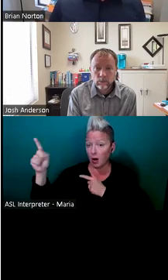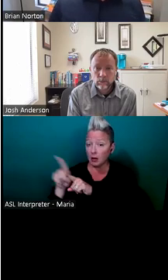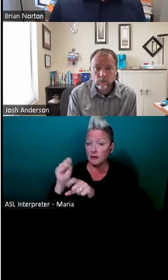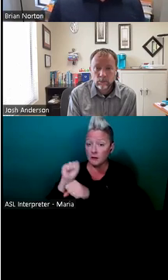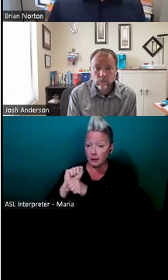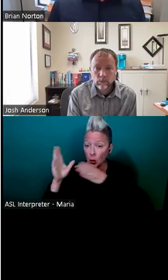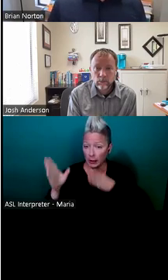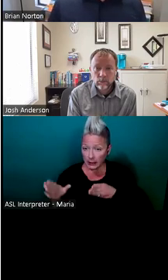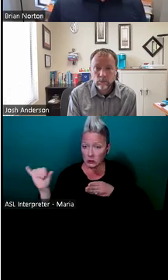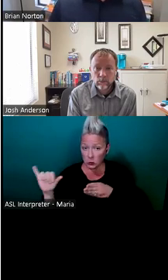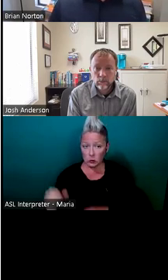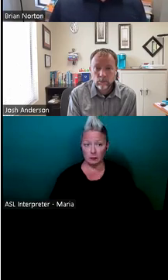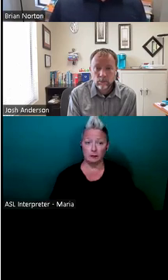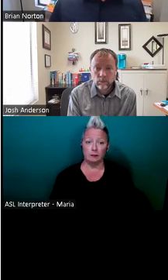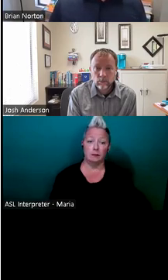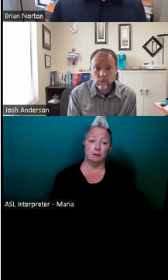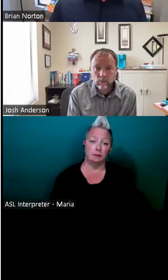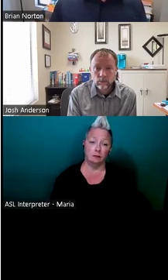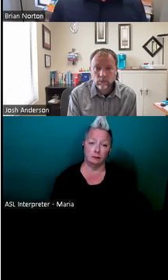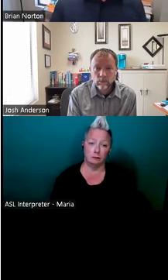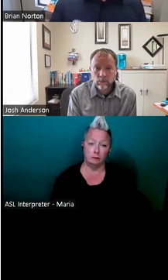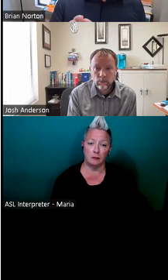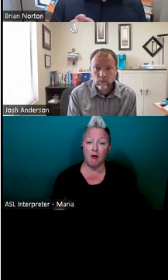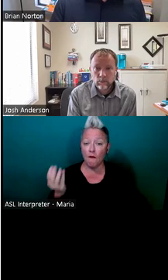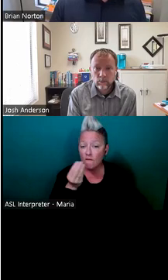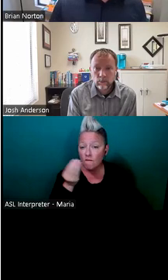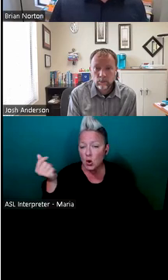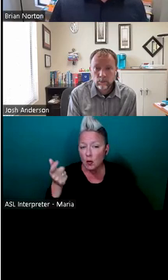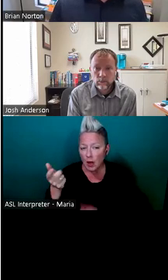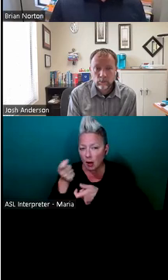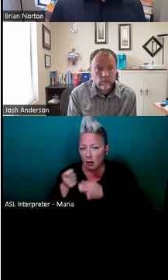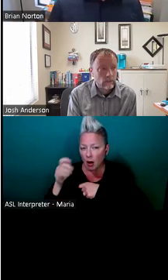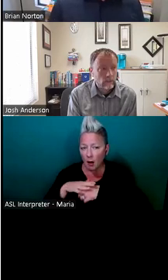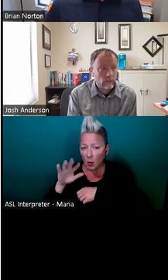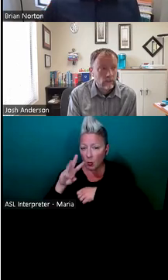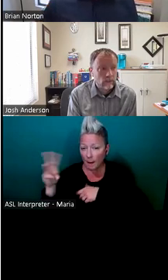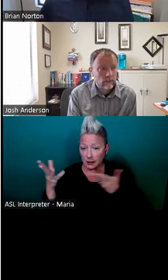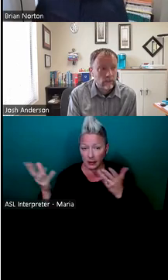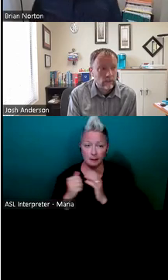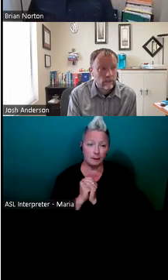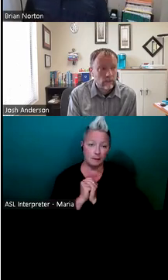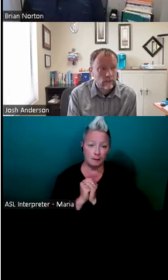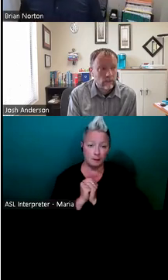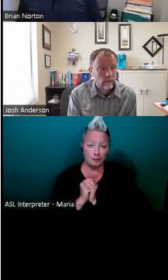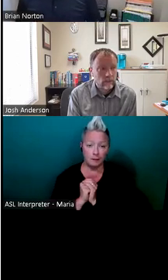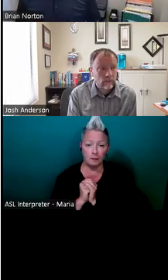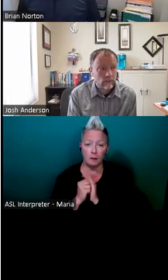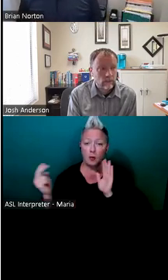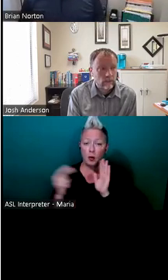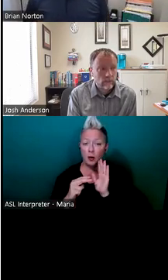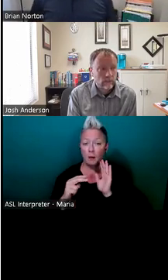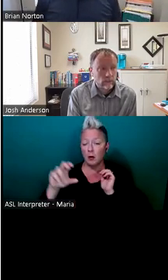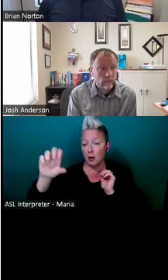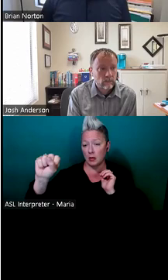as well. Um, and a couple of things I'll tease out for you that's on their website, um, is you can look up SOAR, which is a searchable